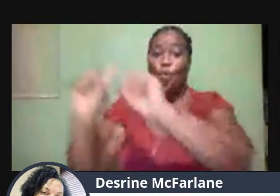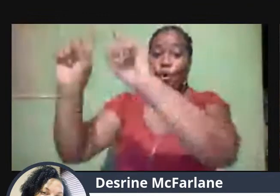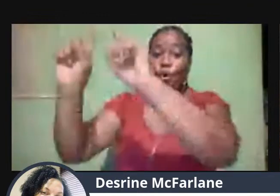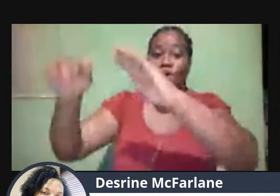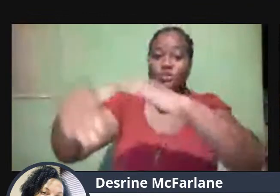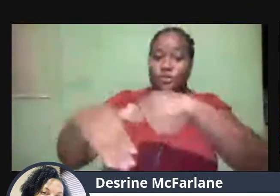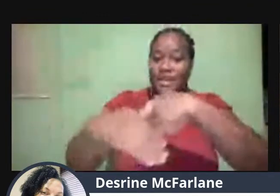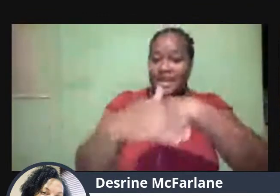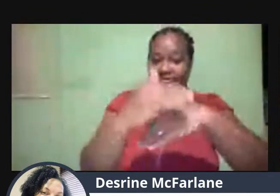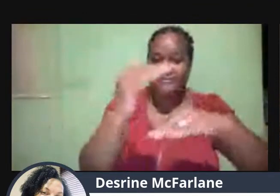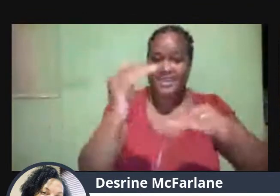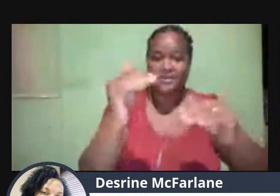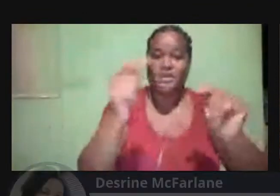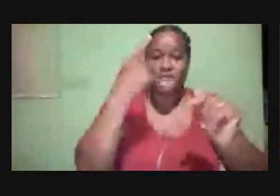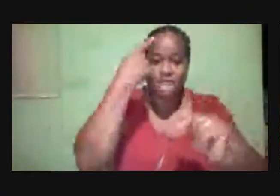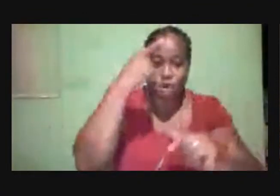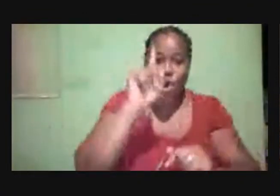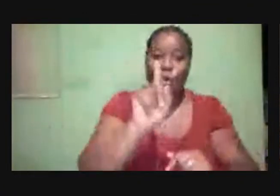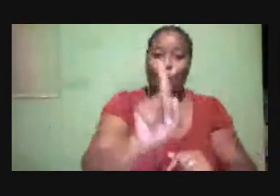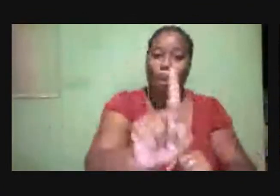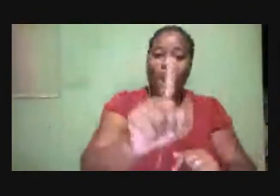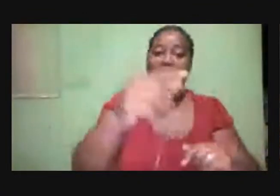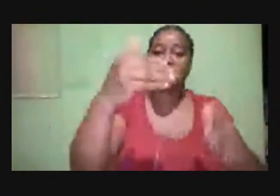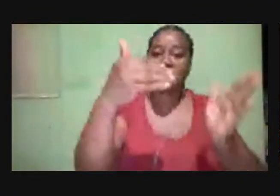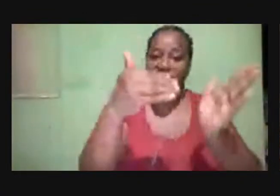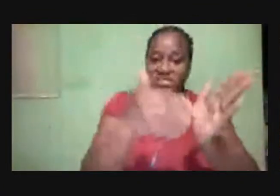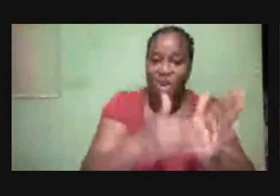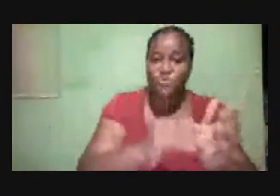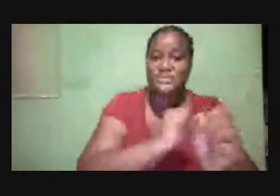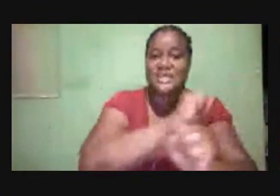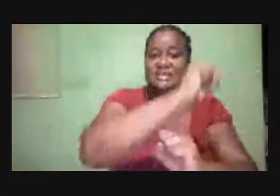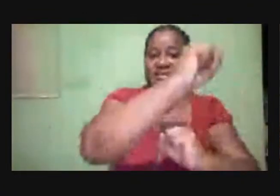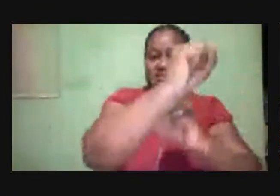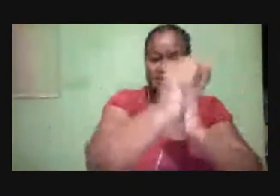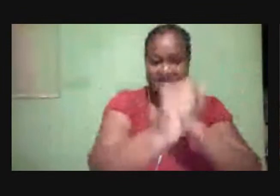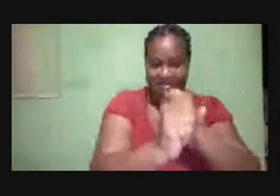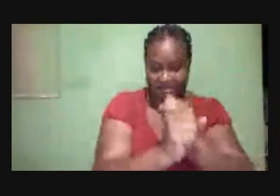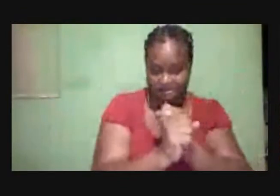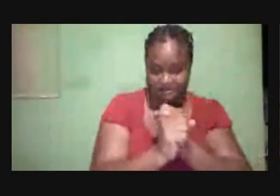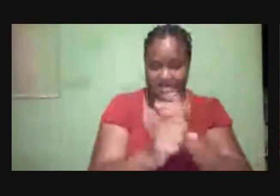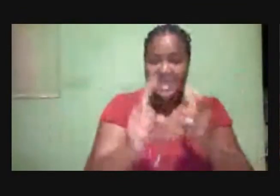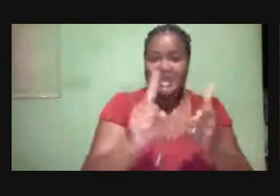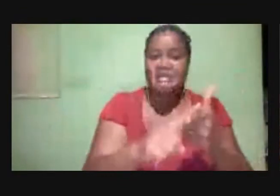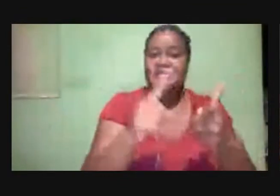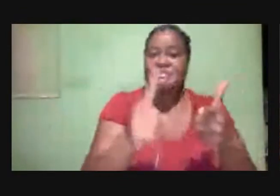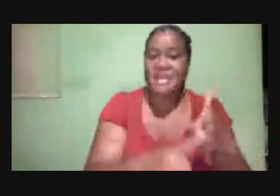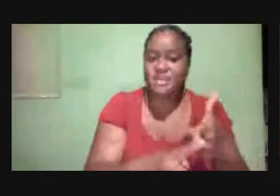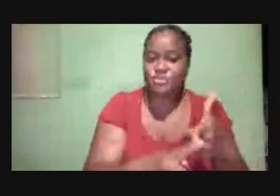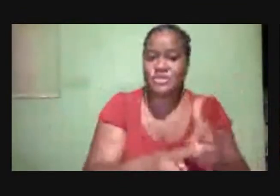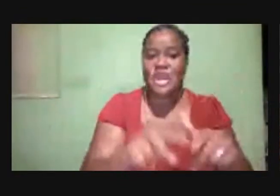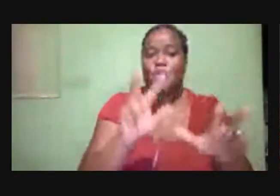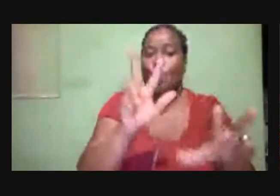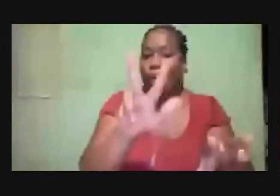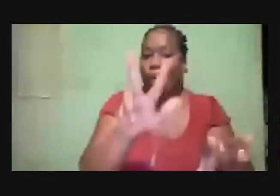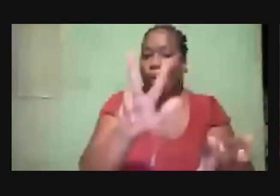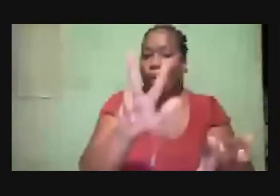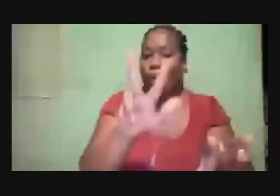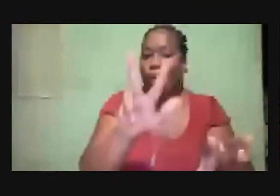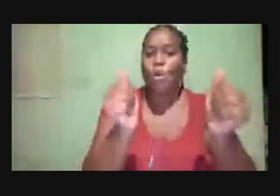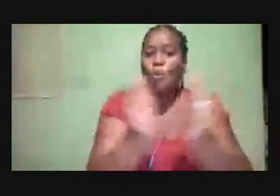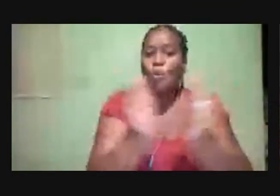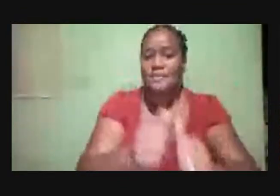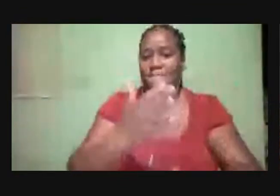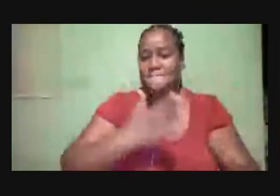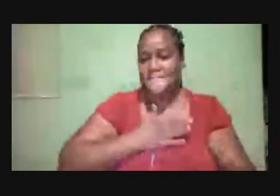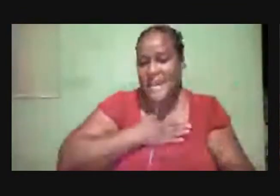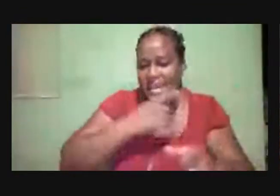I have for you. And if you get the answers correctly. Then you can walk away with my gifts. Now